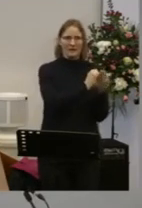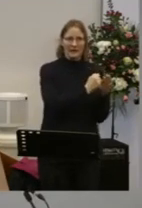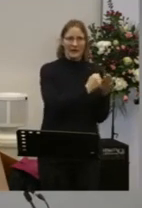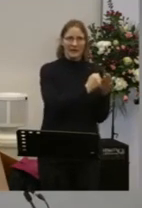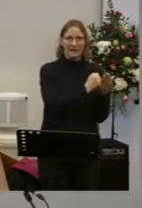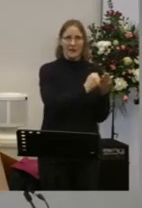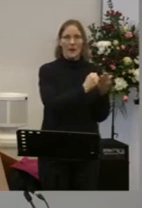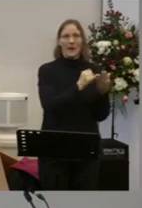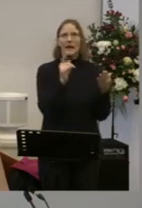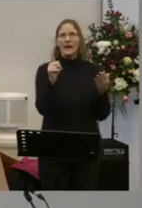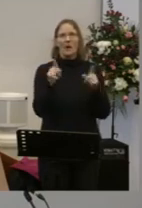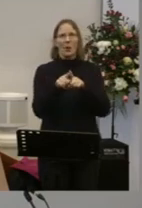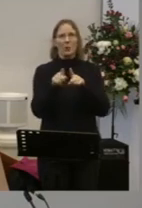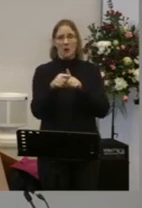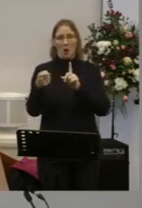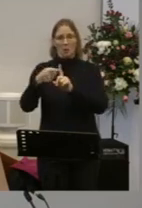It's not astonishing